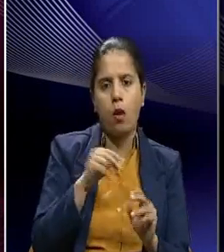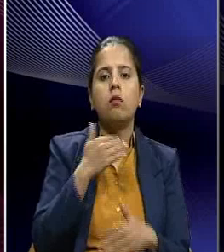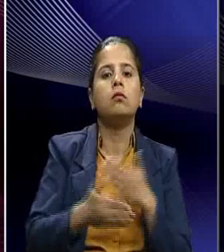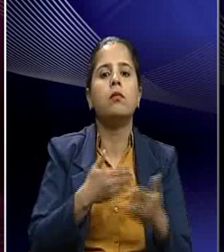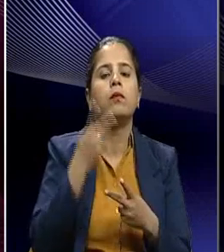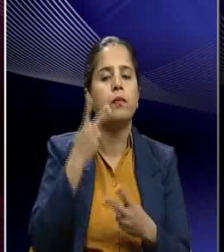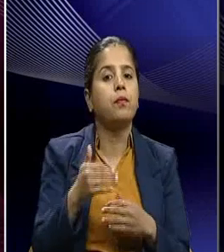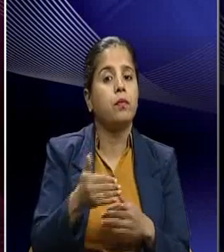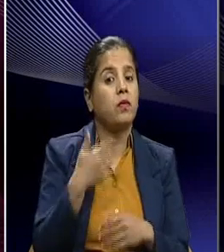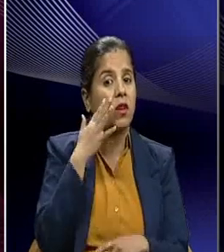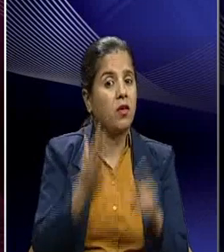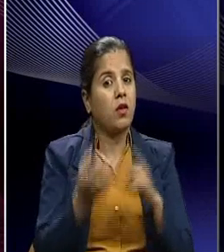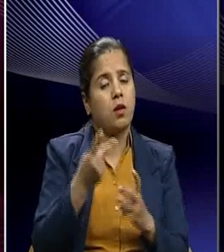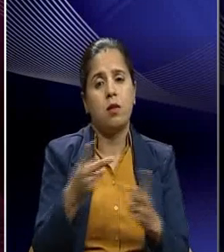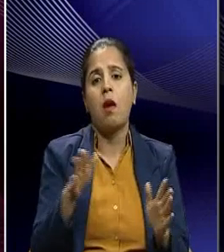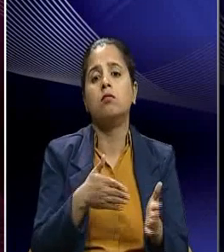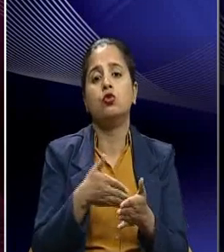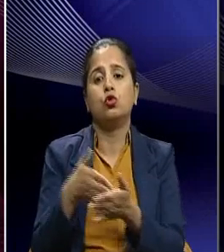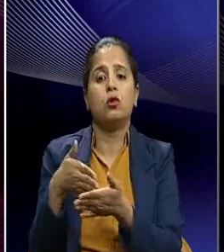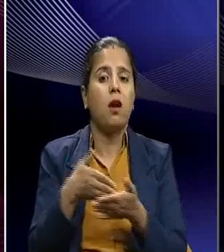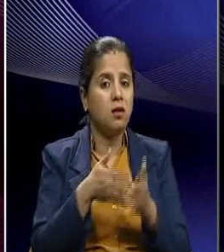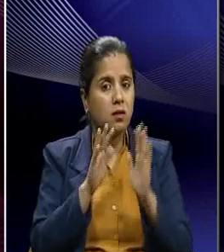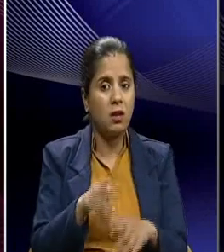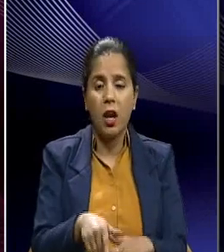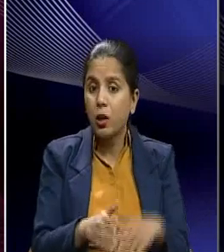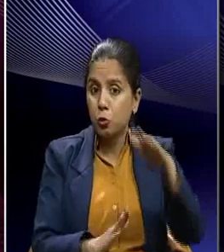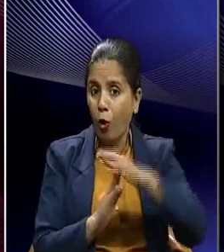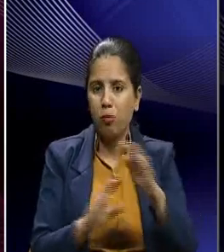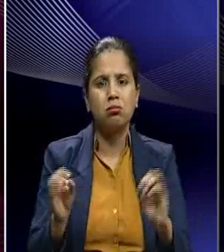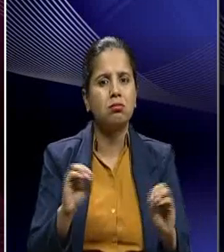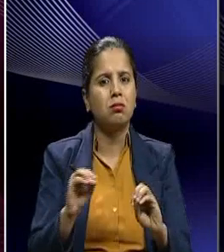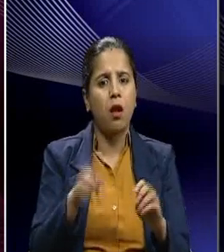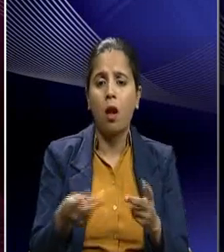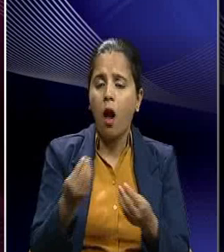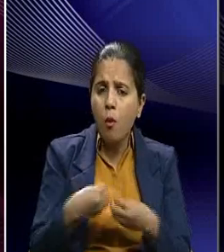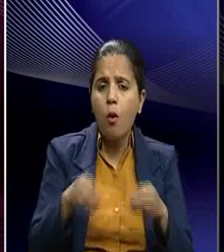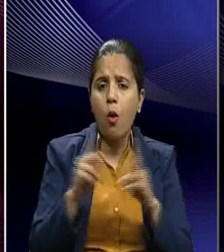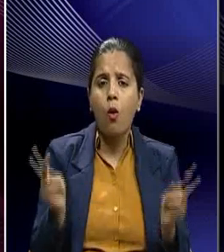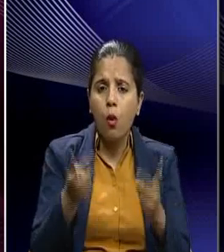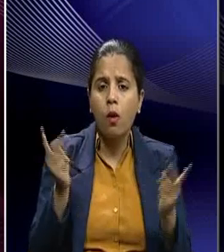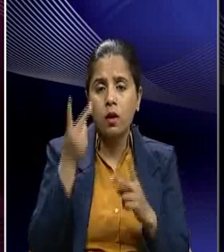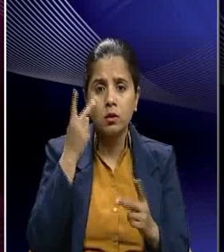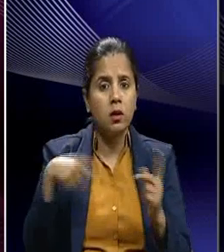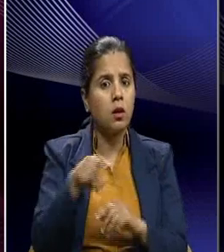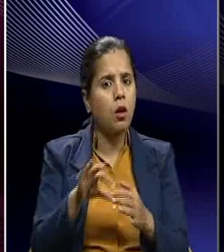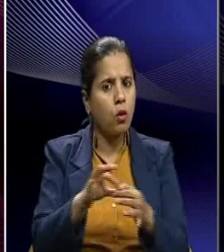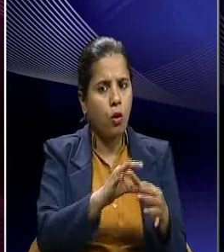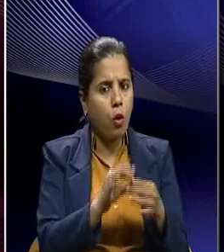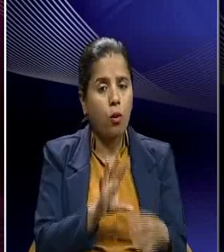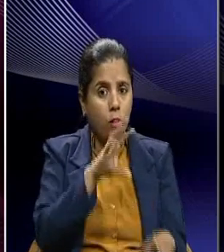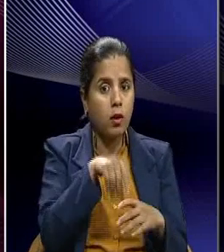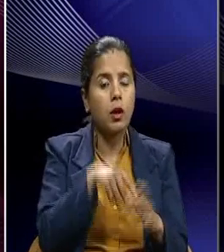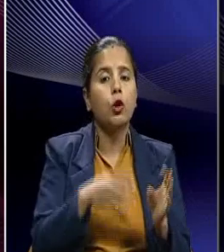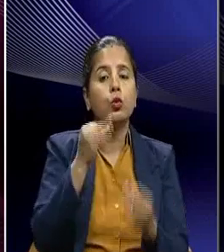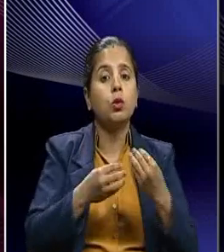So we find that the various kind of challenges they did not stop with this and many farmers joined the cooperative because of which supply of